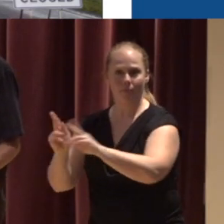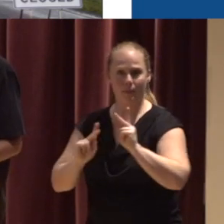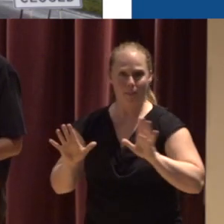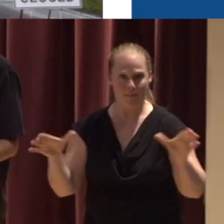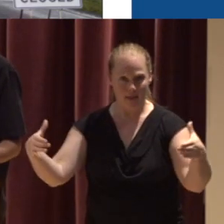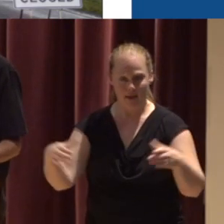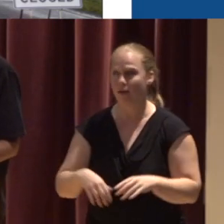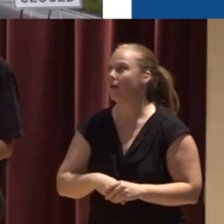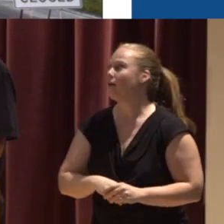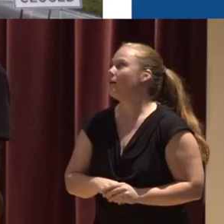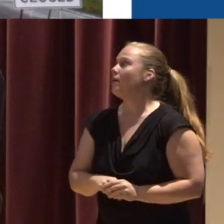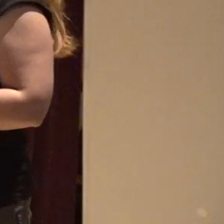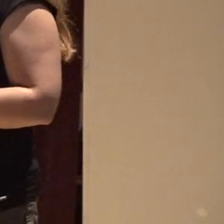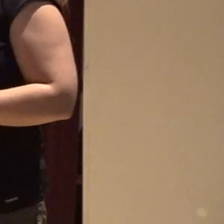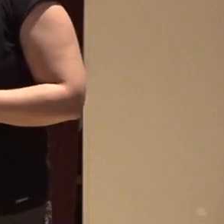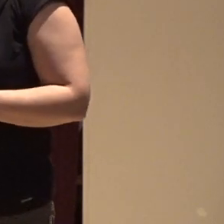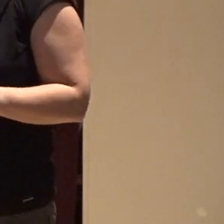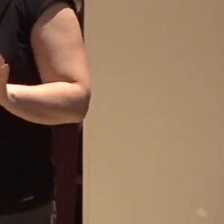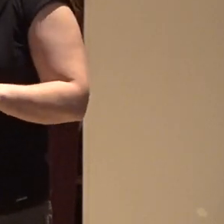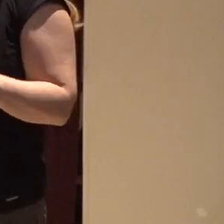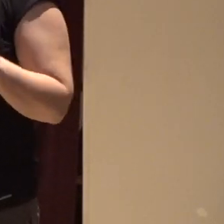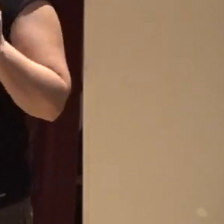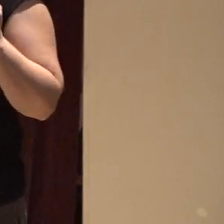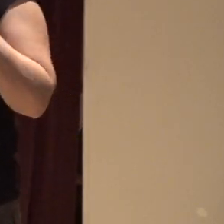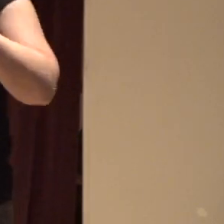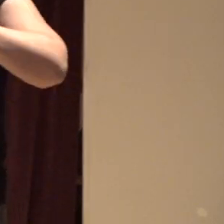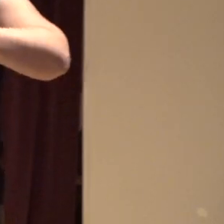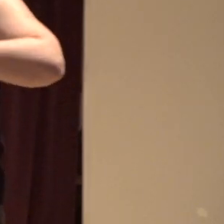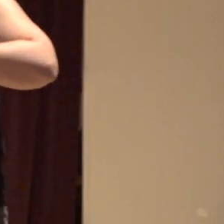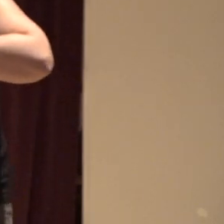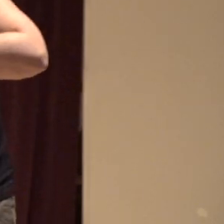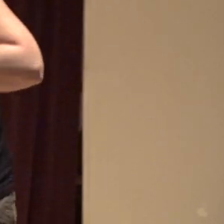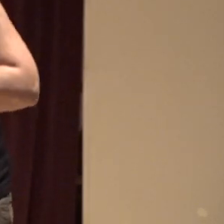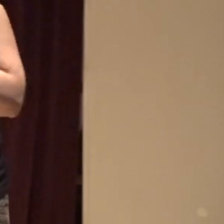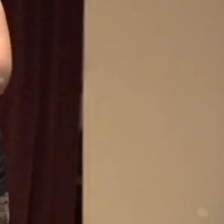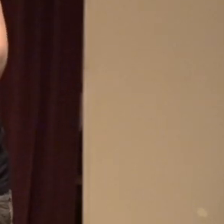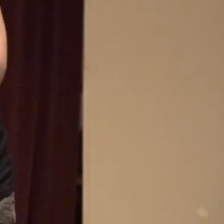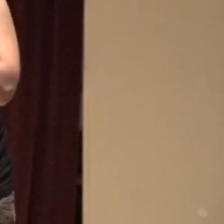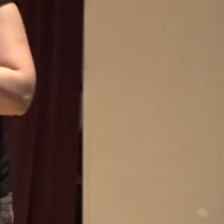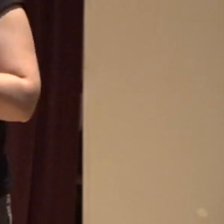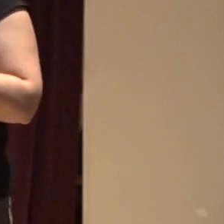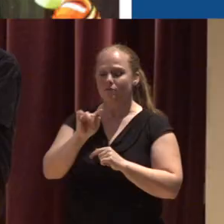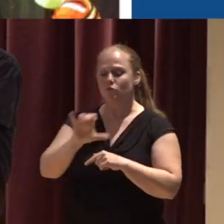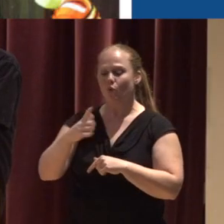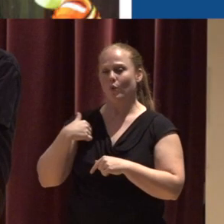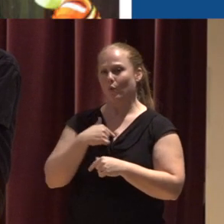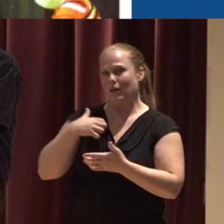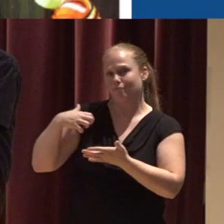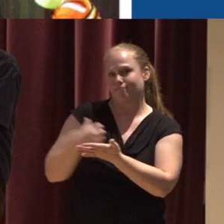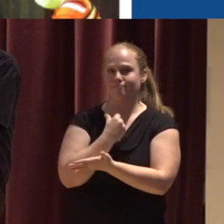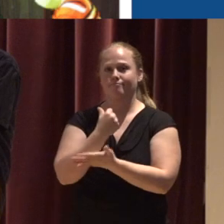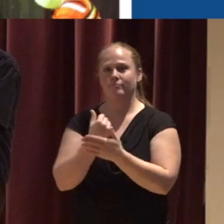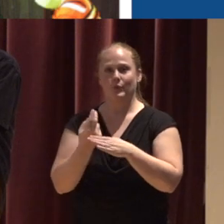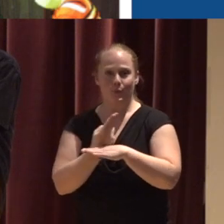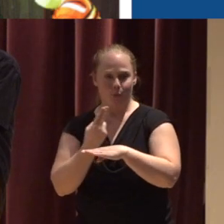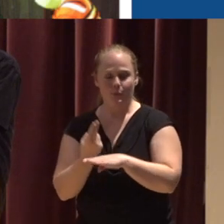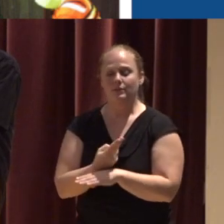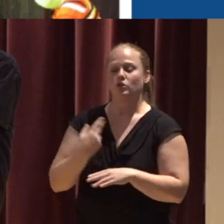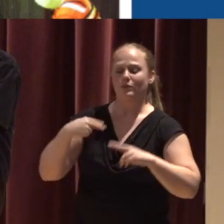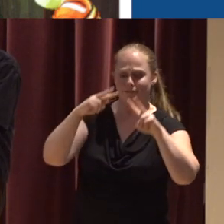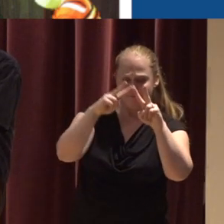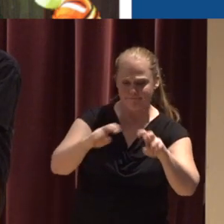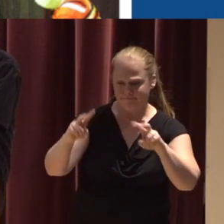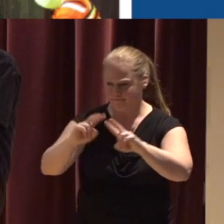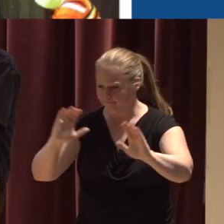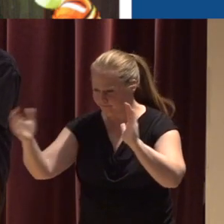So what are data-driven alerts? So data-driven alerts are You know, they're a tool that we use That essentially is analyzing the